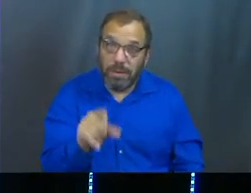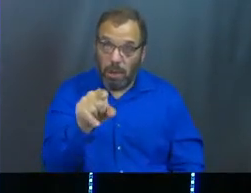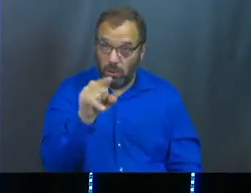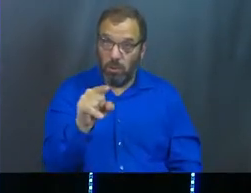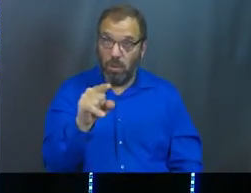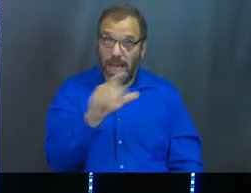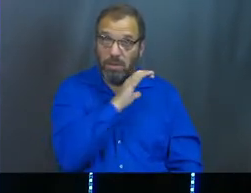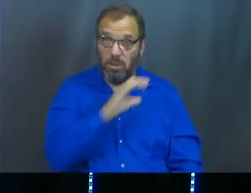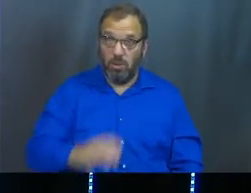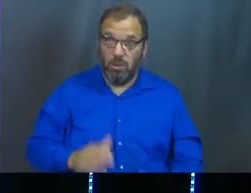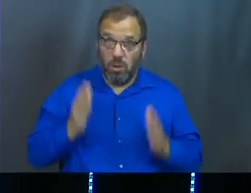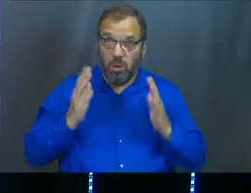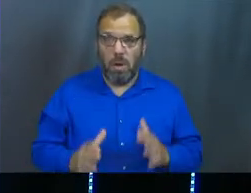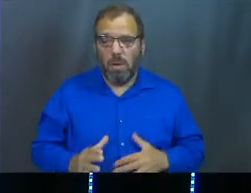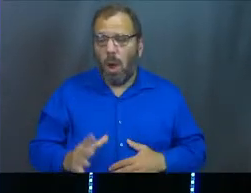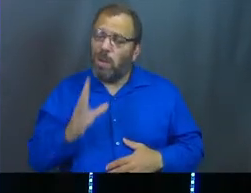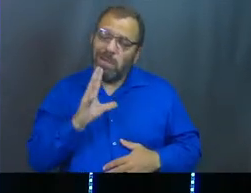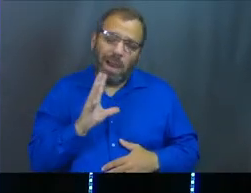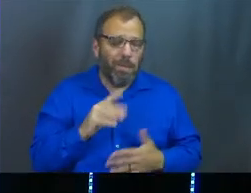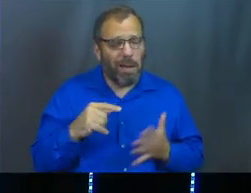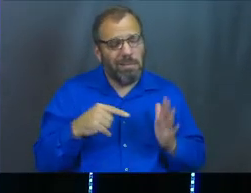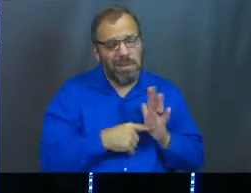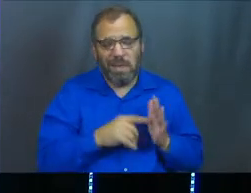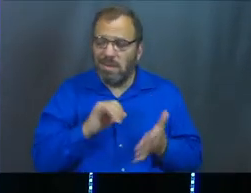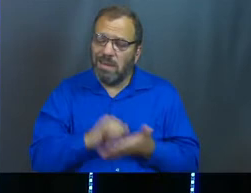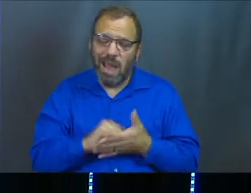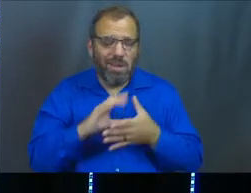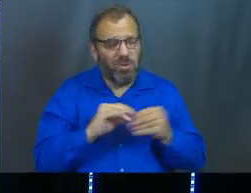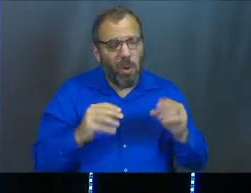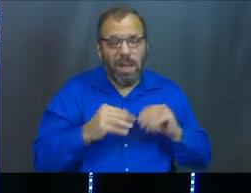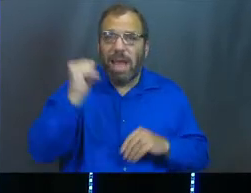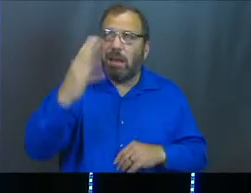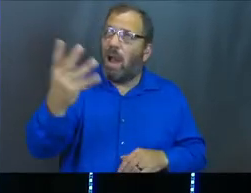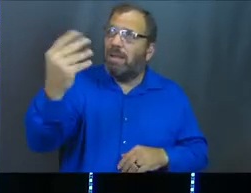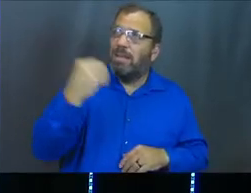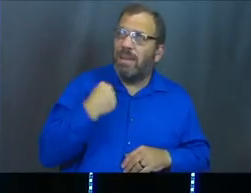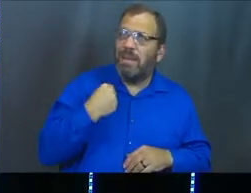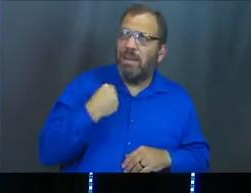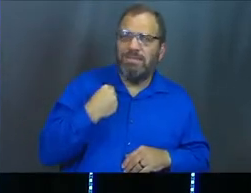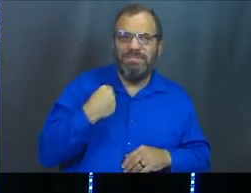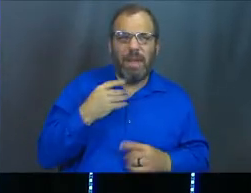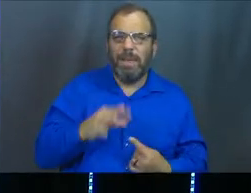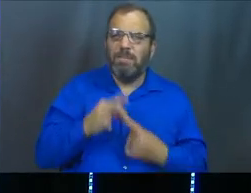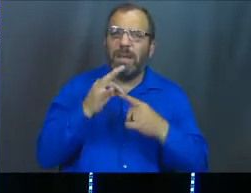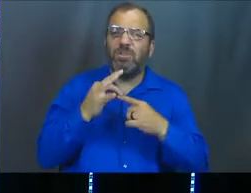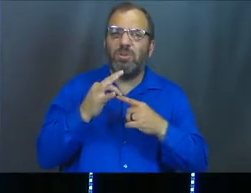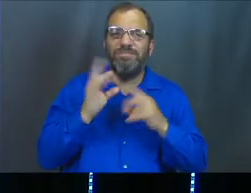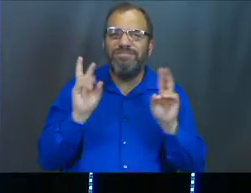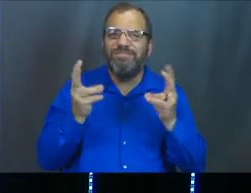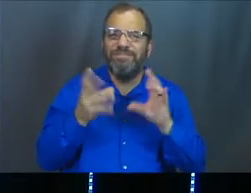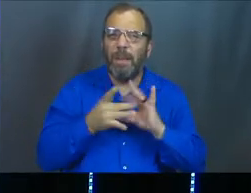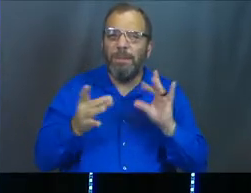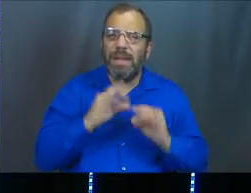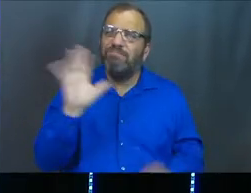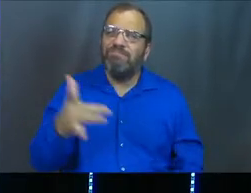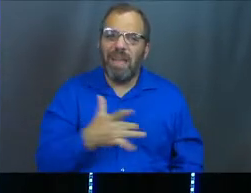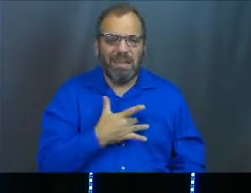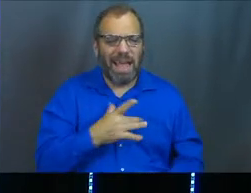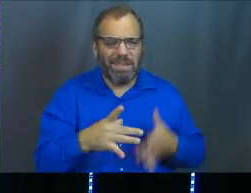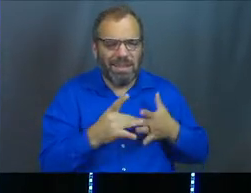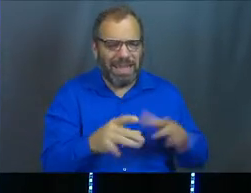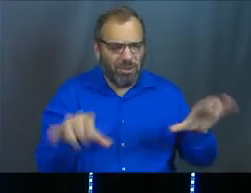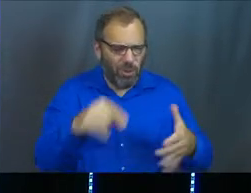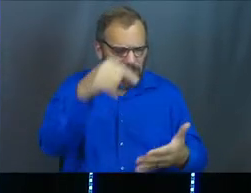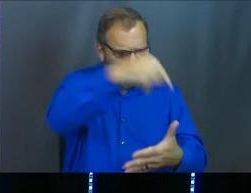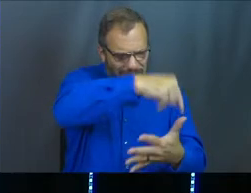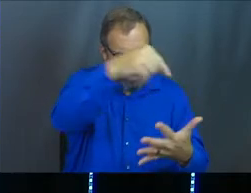as Christians, sometimes we talk about the fact that God will sometimes give us a special message, right? Like, God led me to do